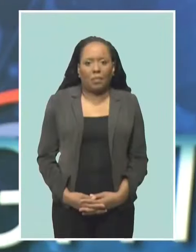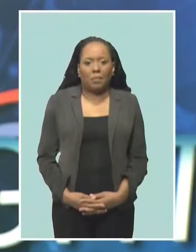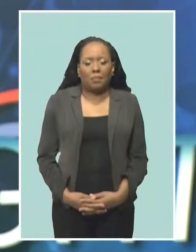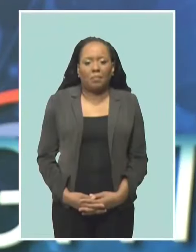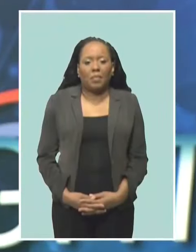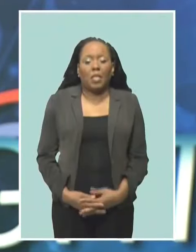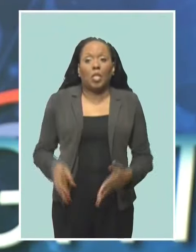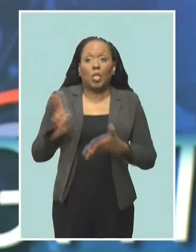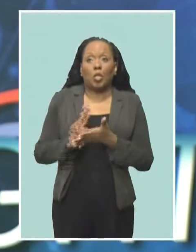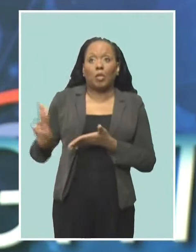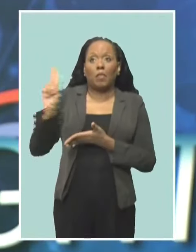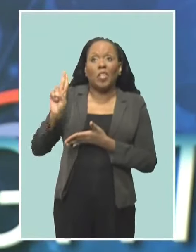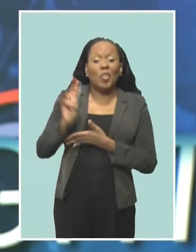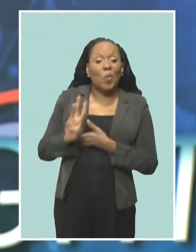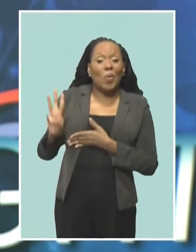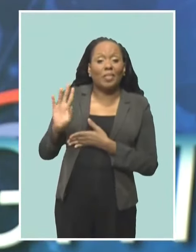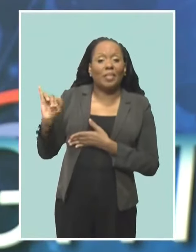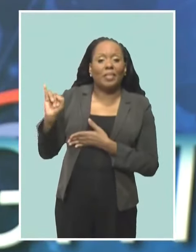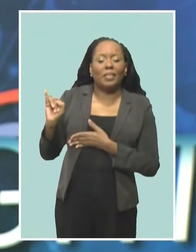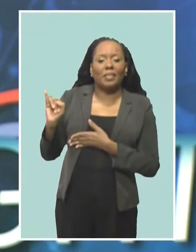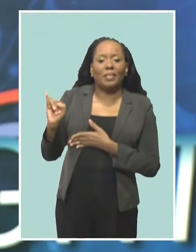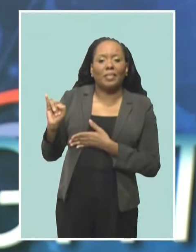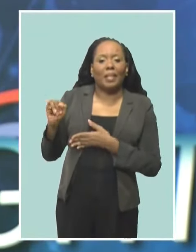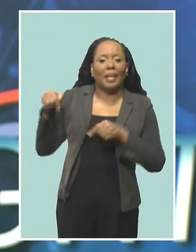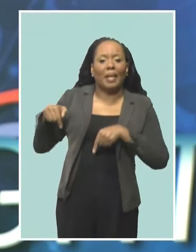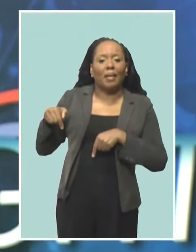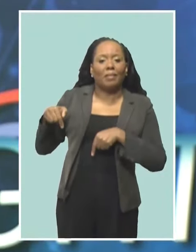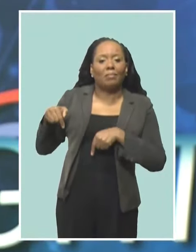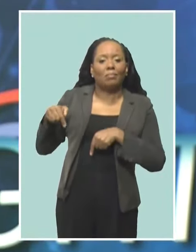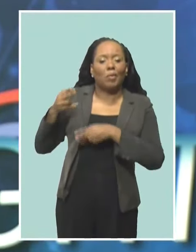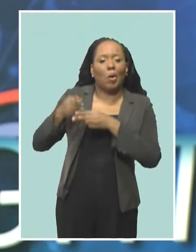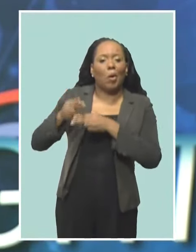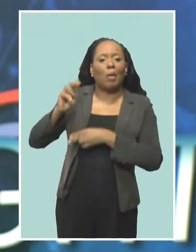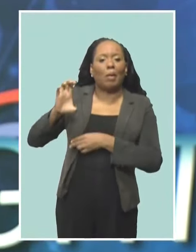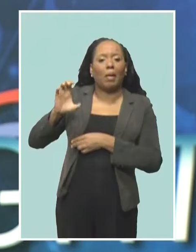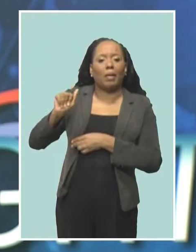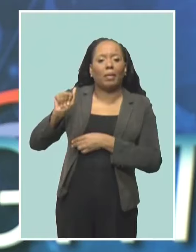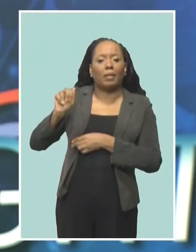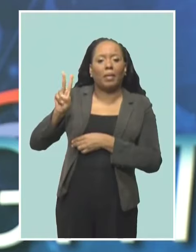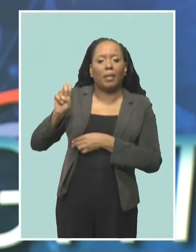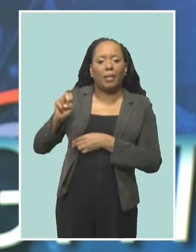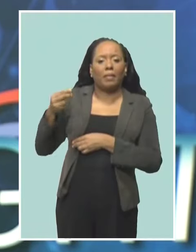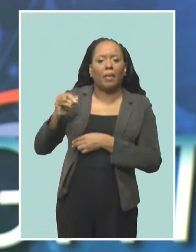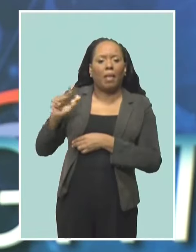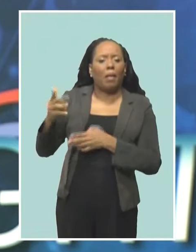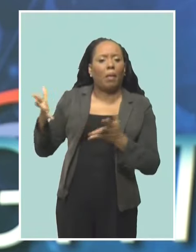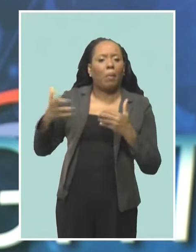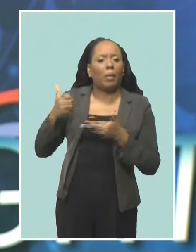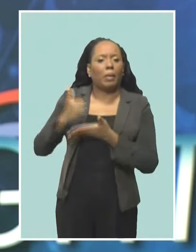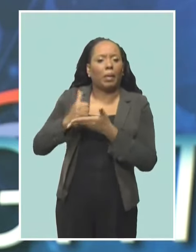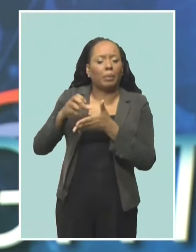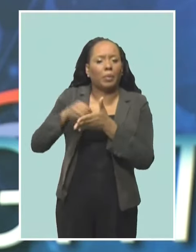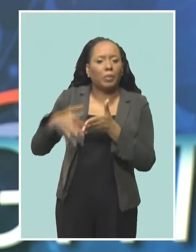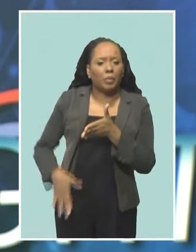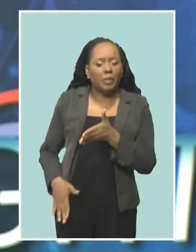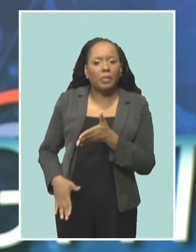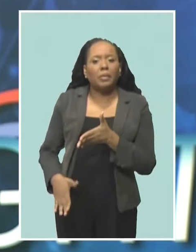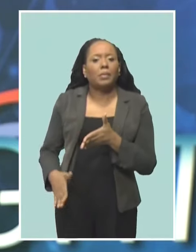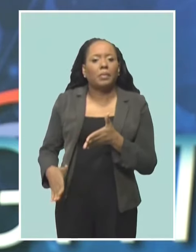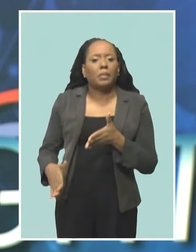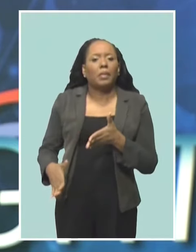The University of the West Indies Capeville Campus is seeking to help its students who are entrepreneurs grow their businesses.